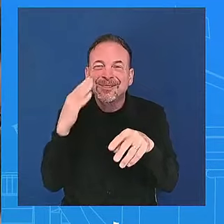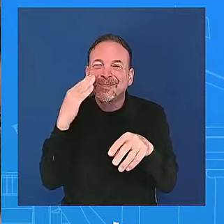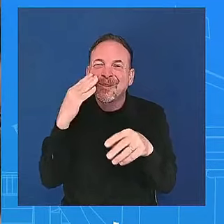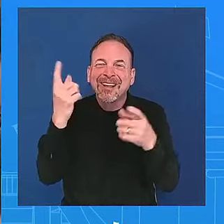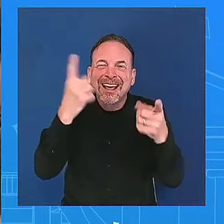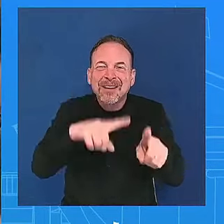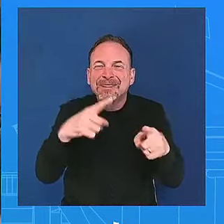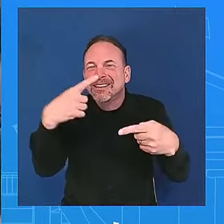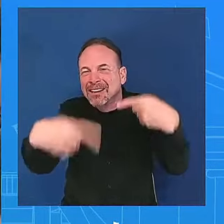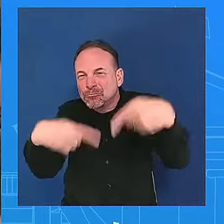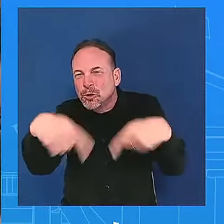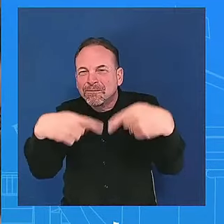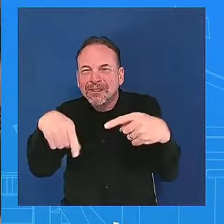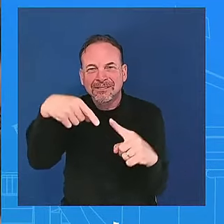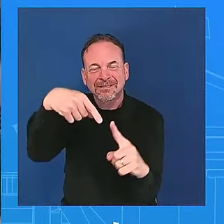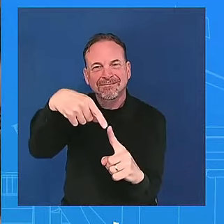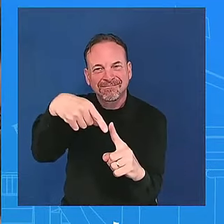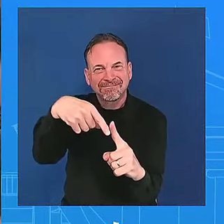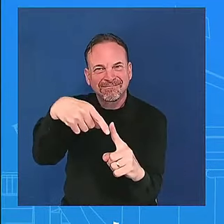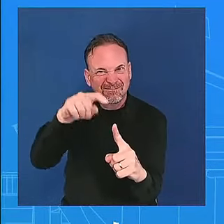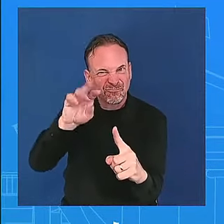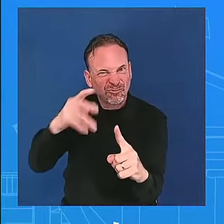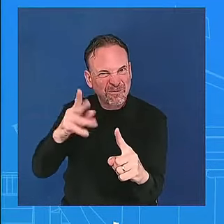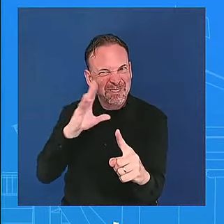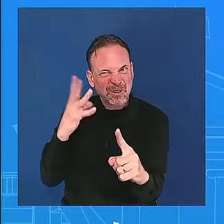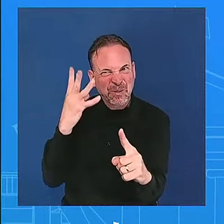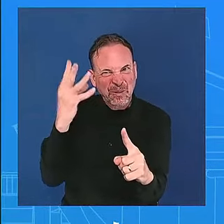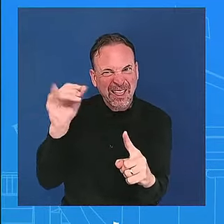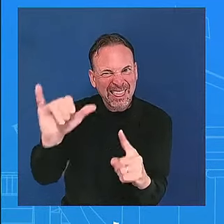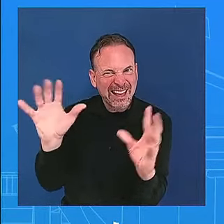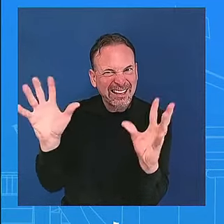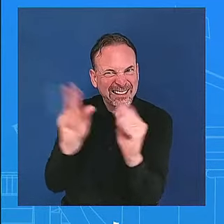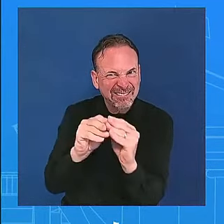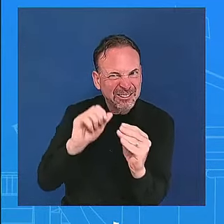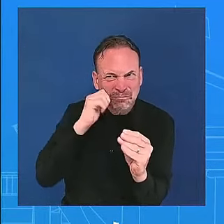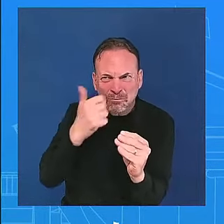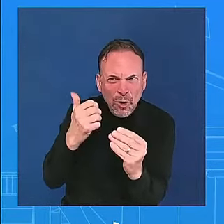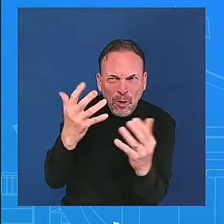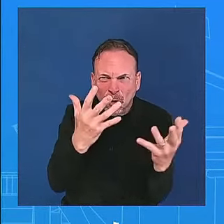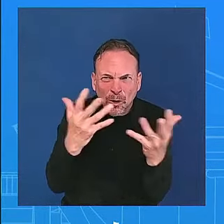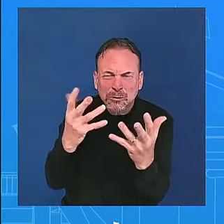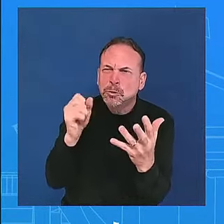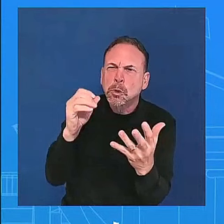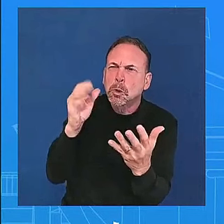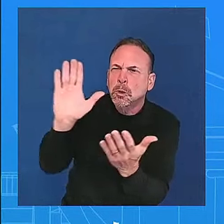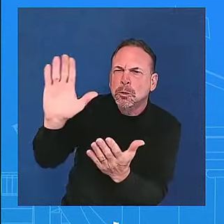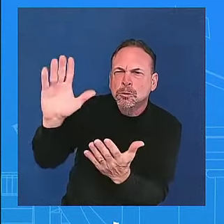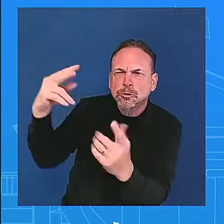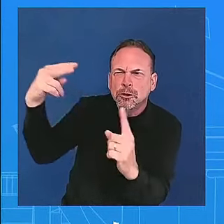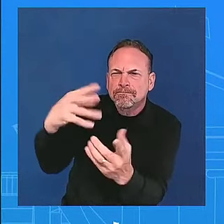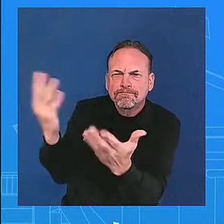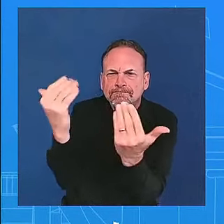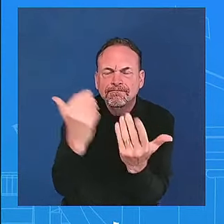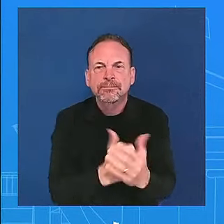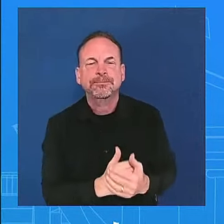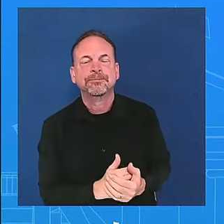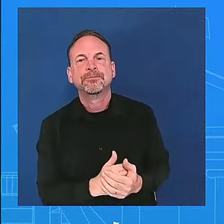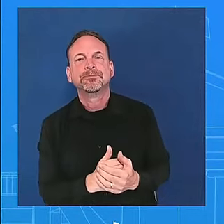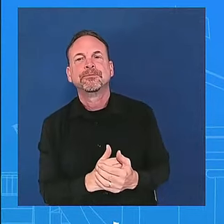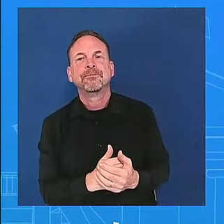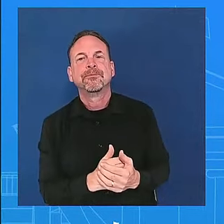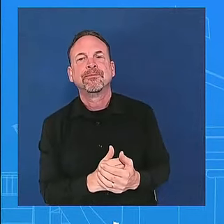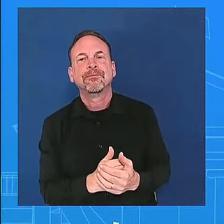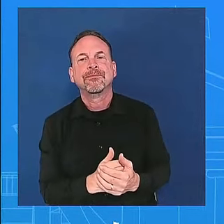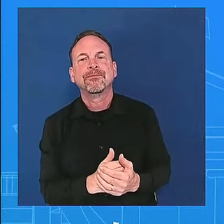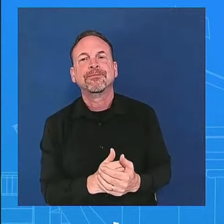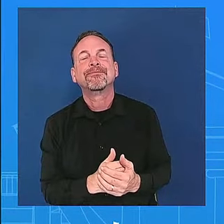what if can tell us so look i'm certainly not going to comment on the former president's uh campaign stops that's